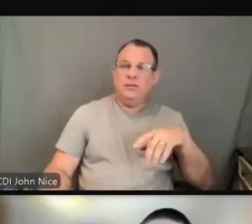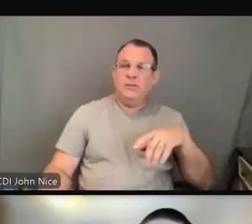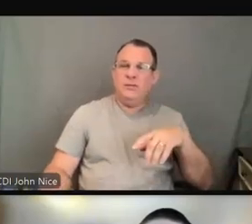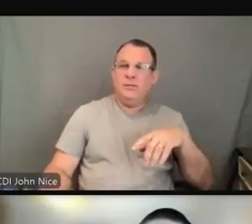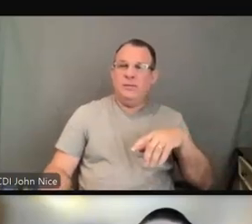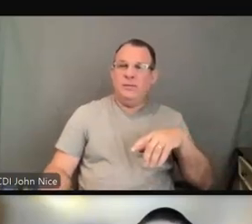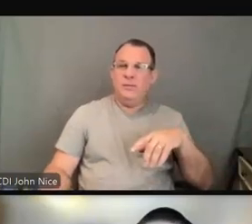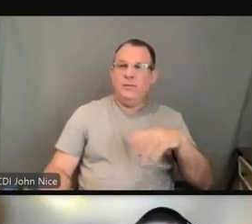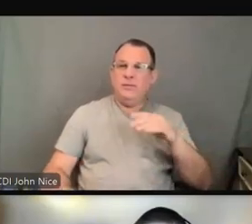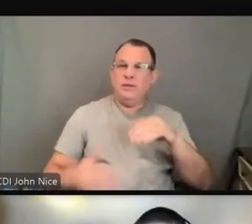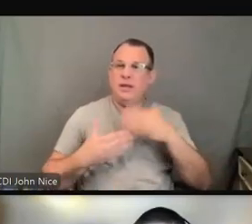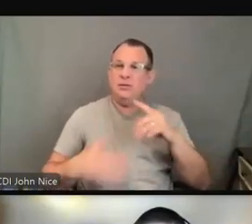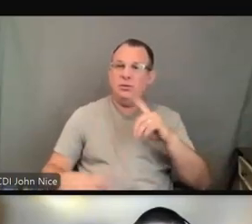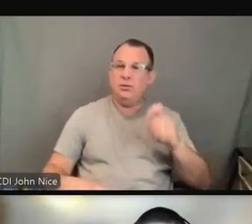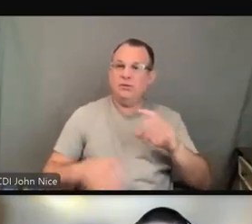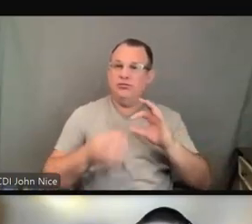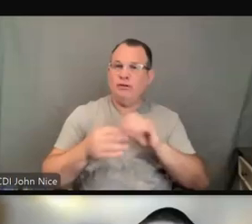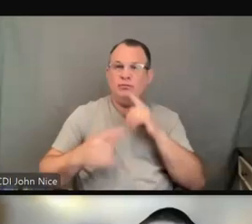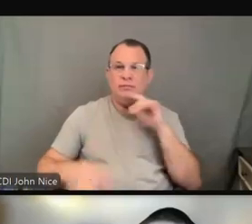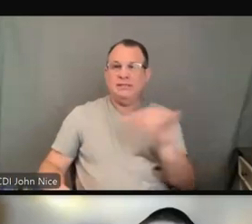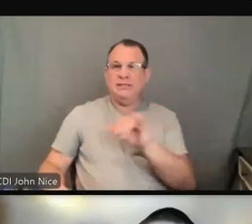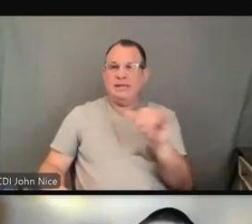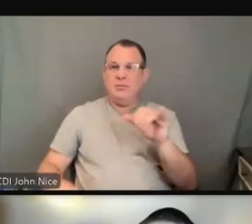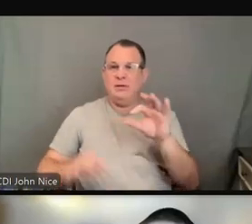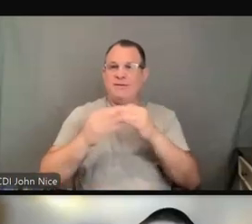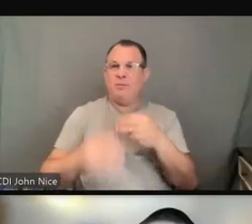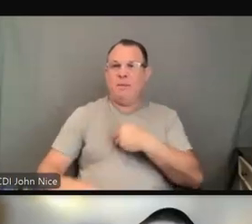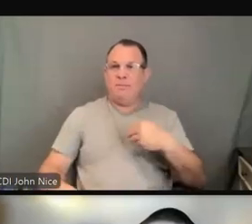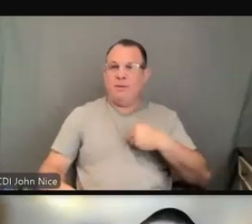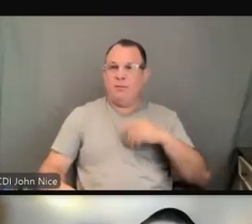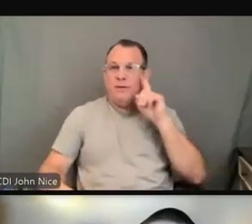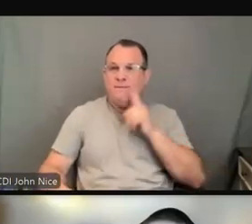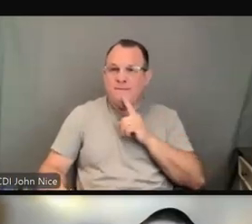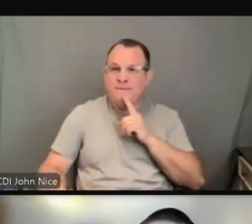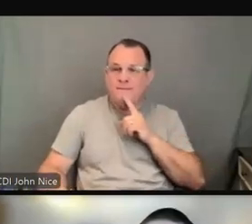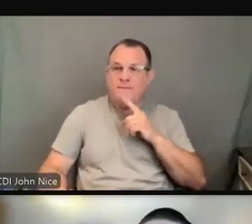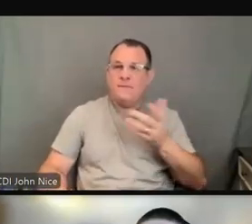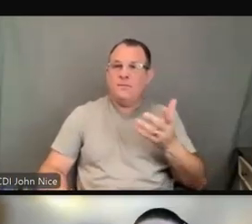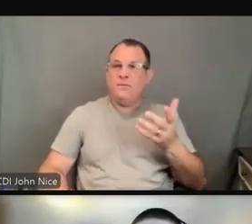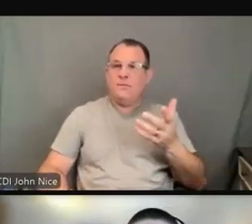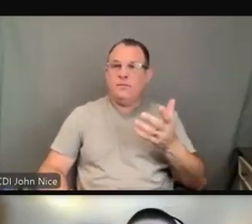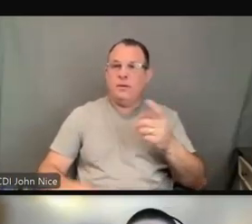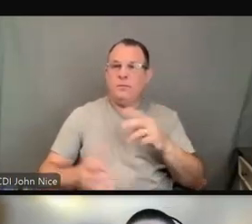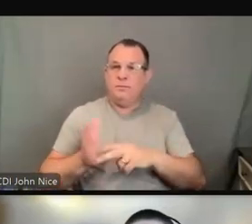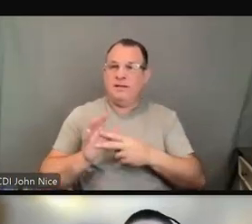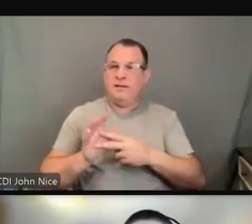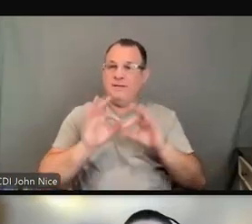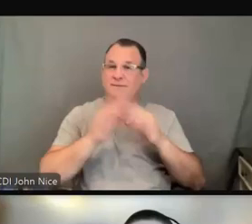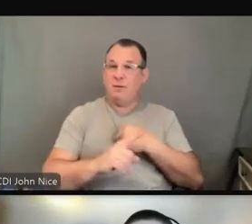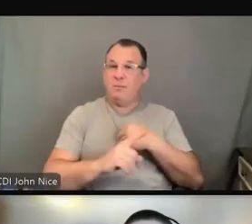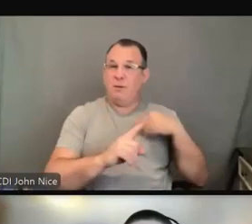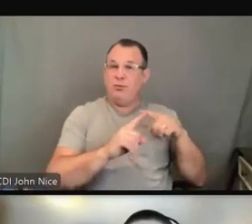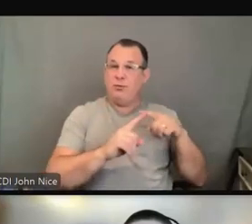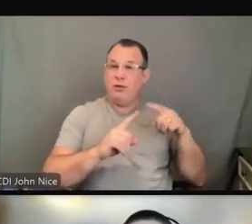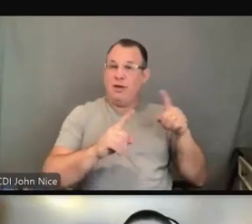companion, I think you said this, needs the access to the medical staff or the